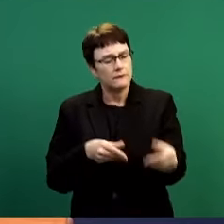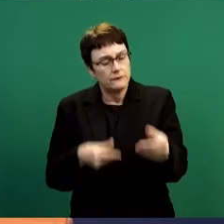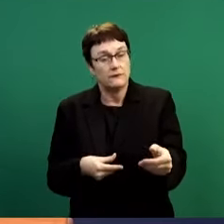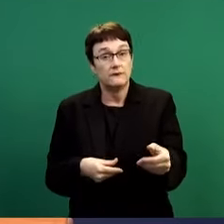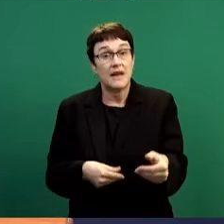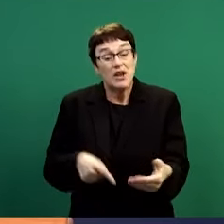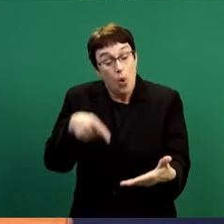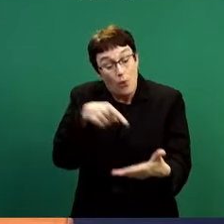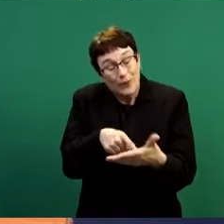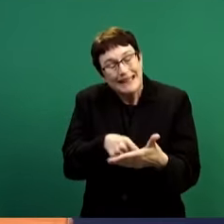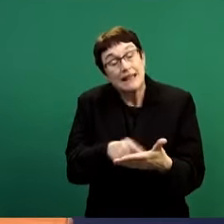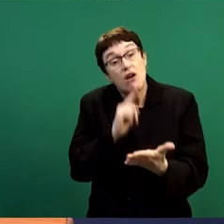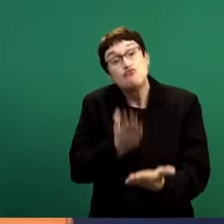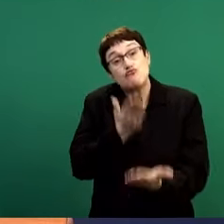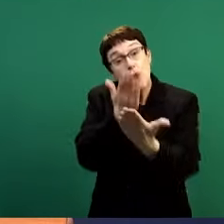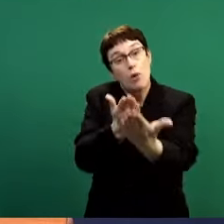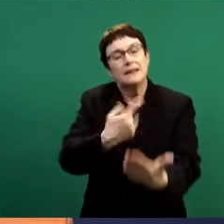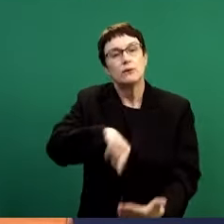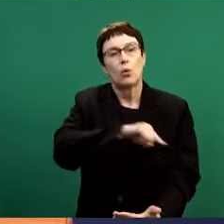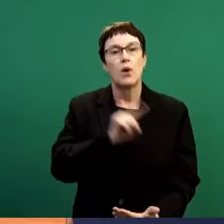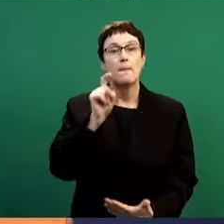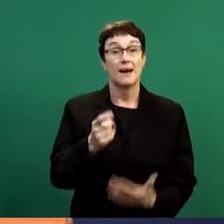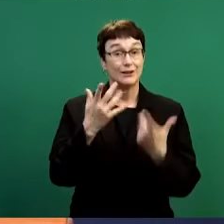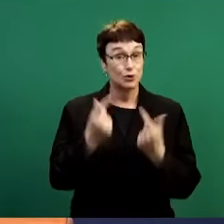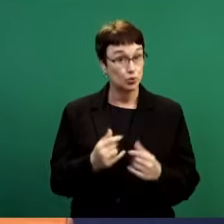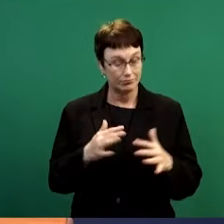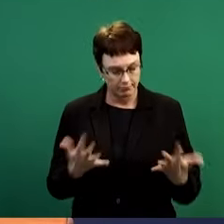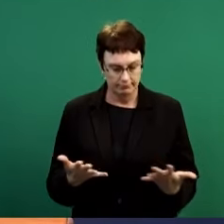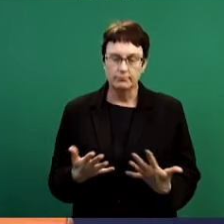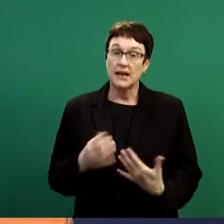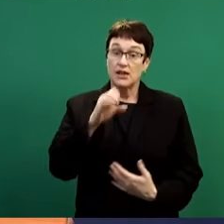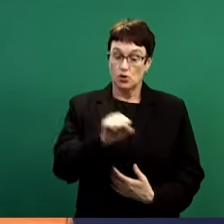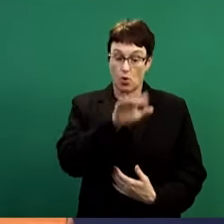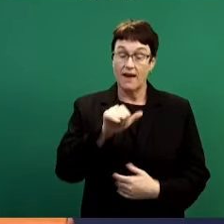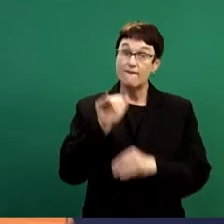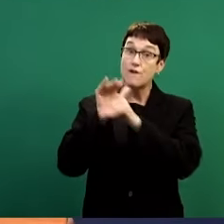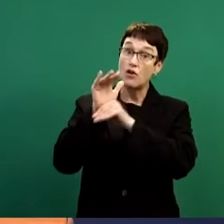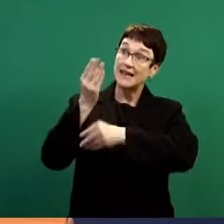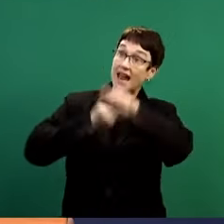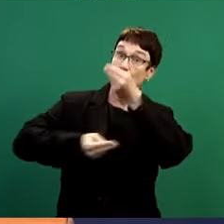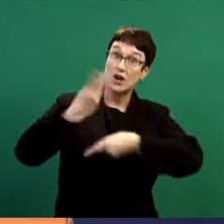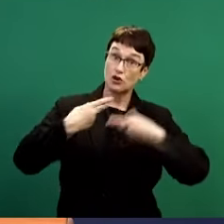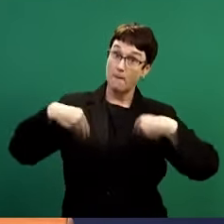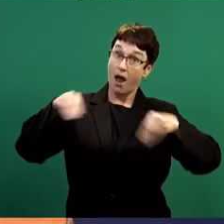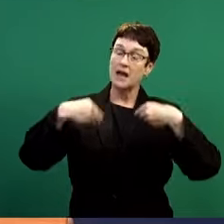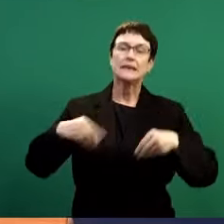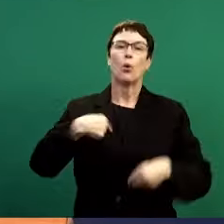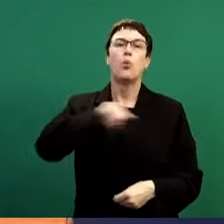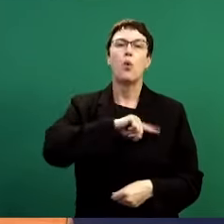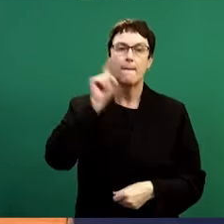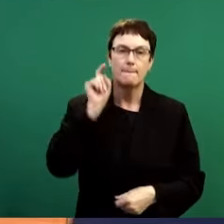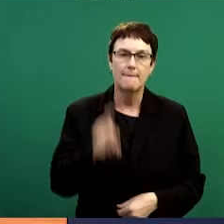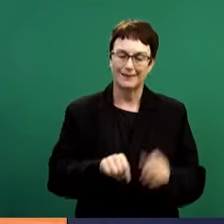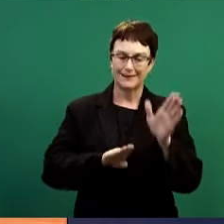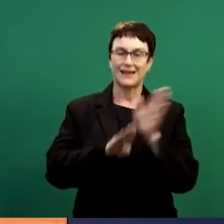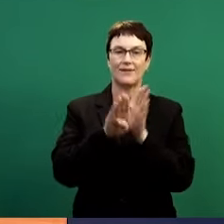code for the foreign exchange market in South Africa. As we were trying to